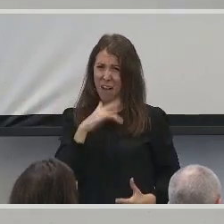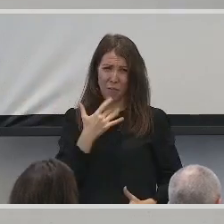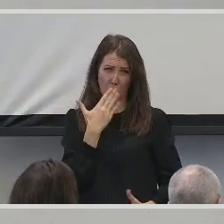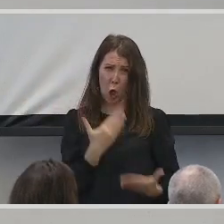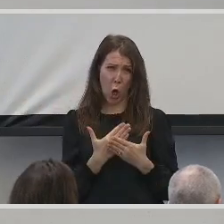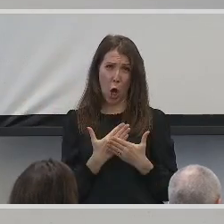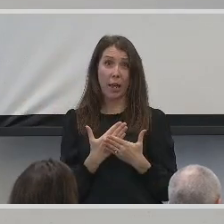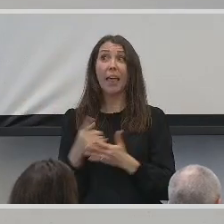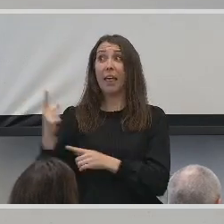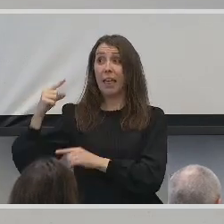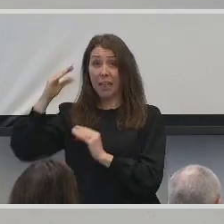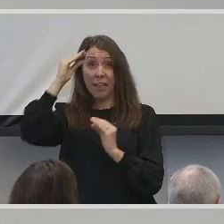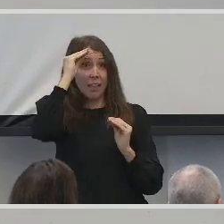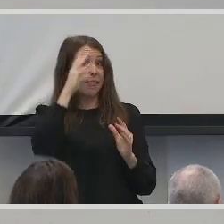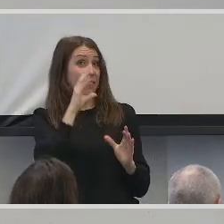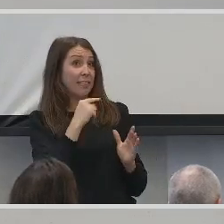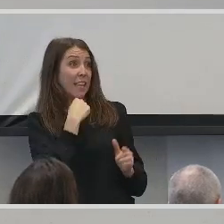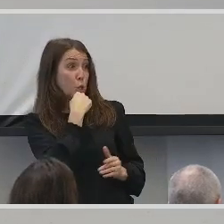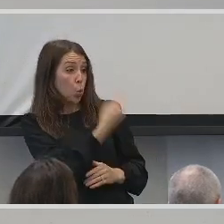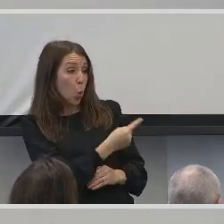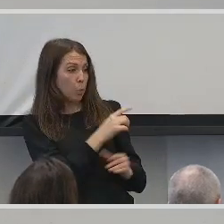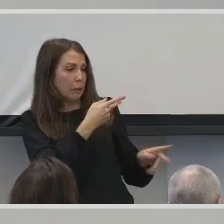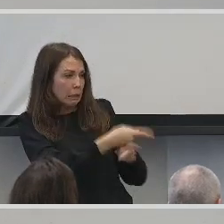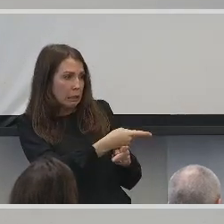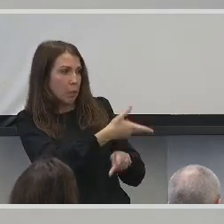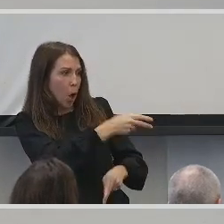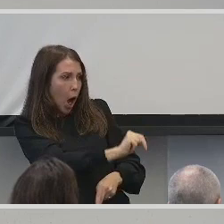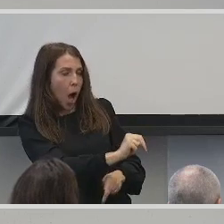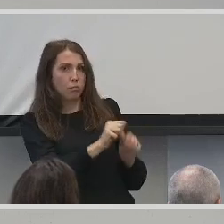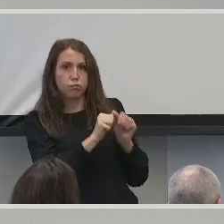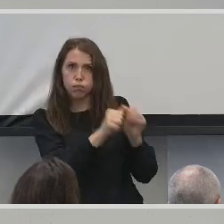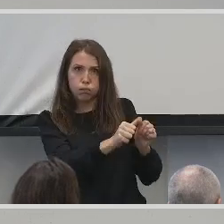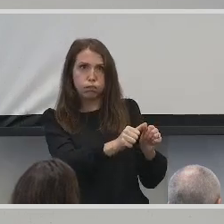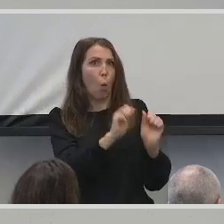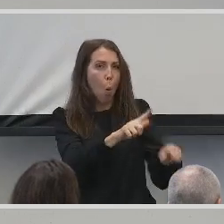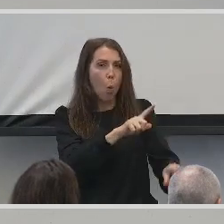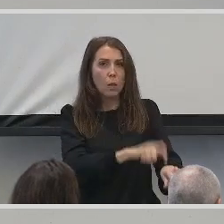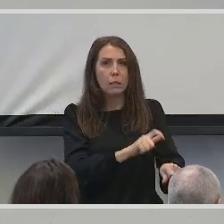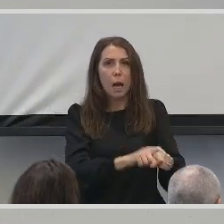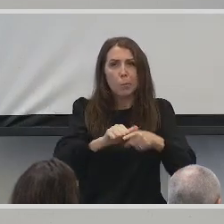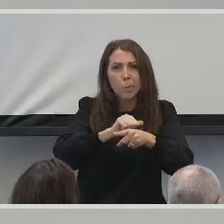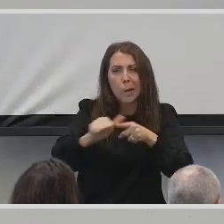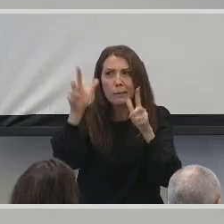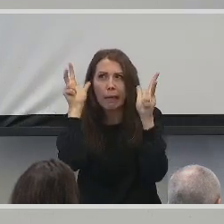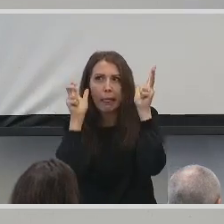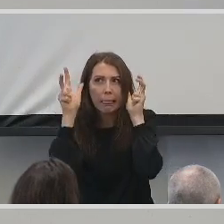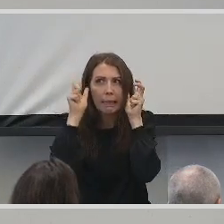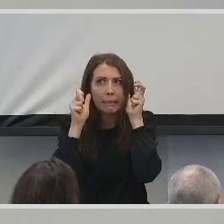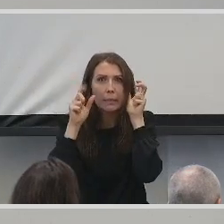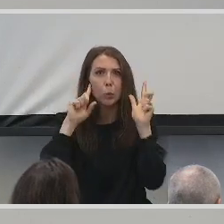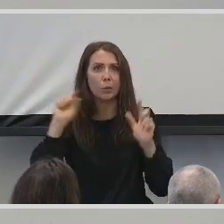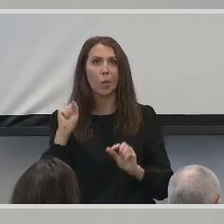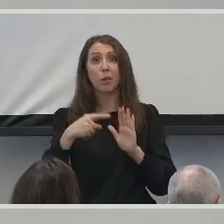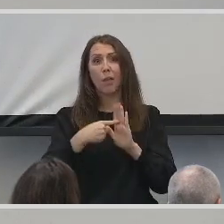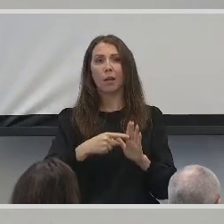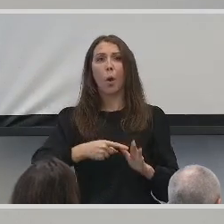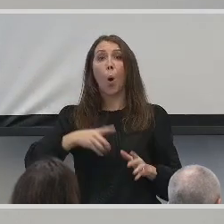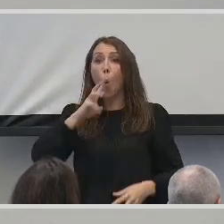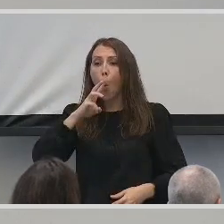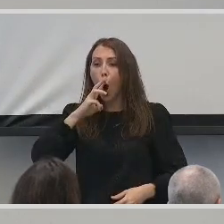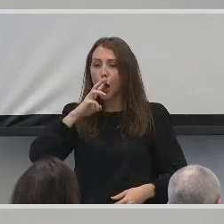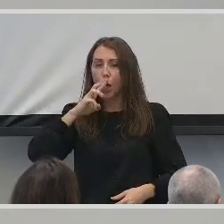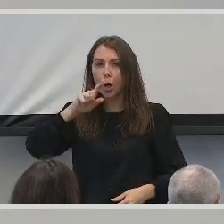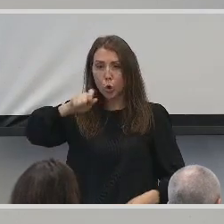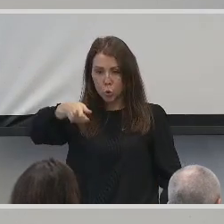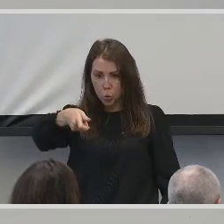implant on as much as possible and practice listening to different sounds, such as running water, flushing